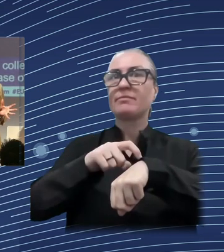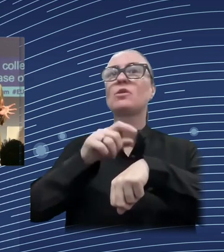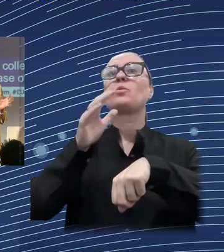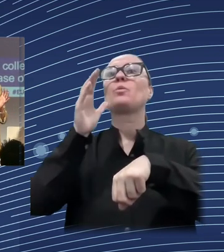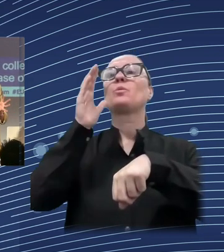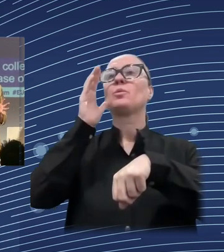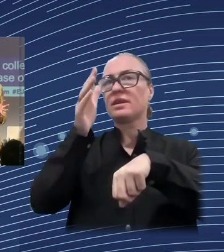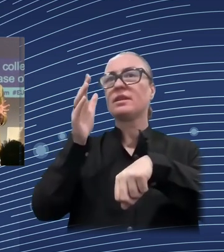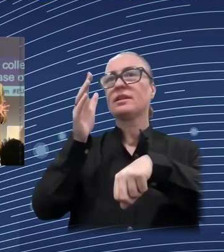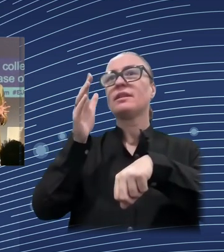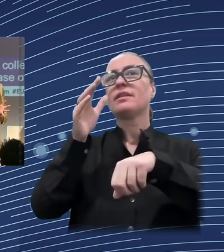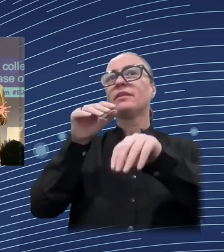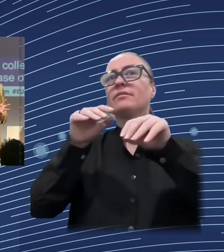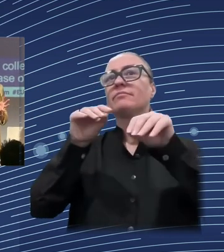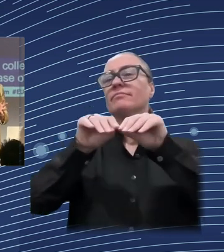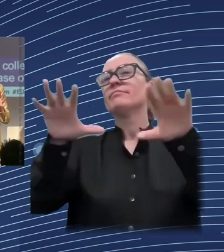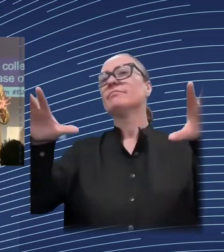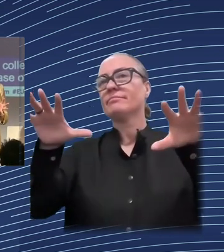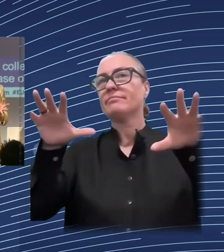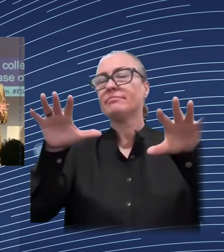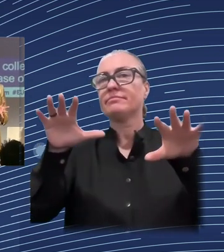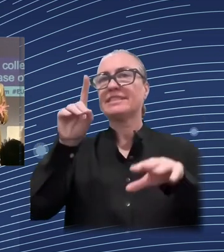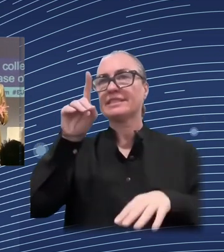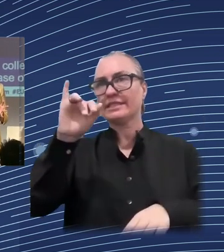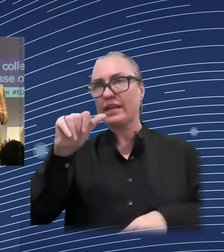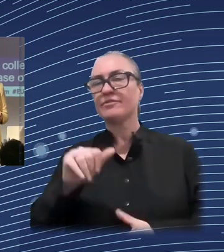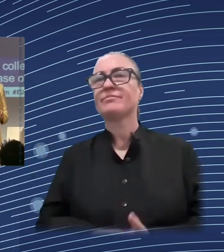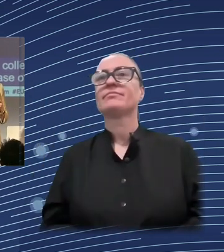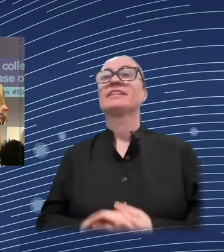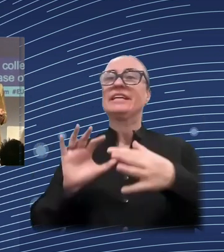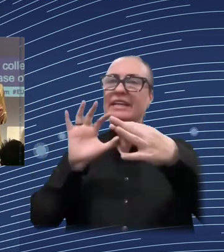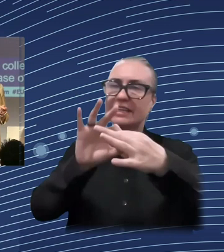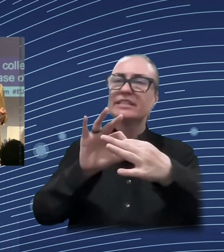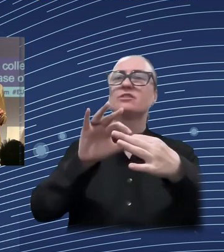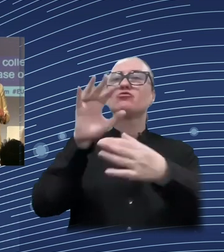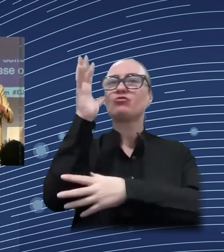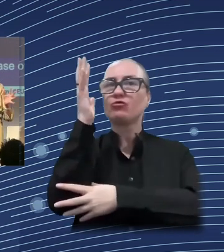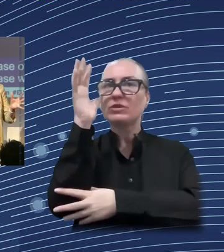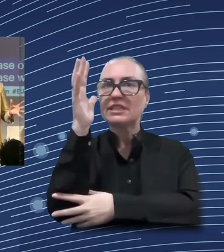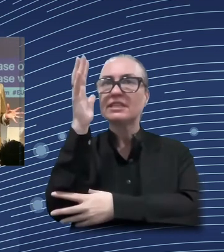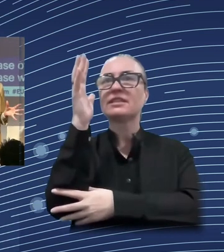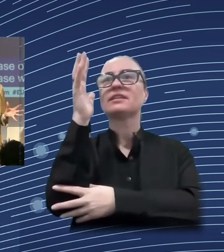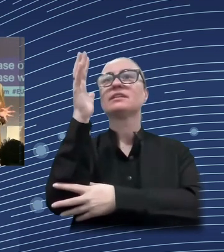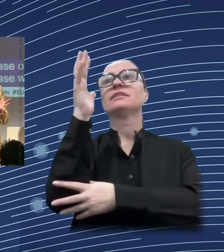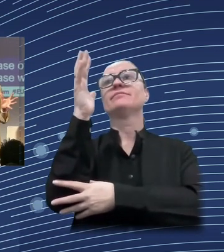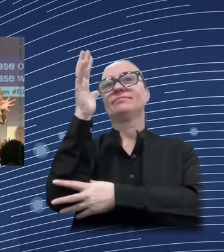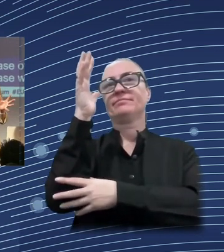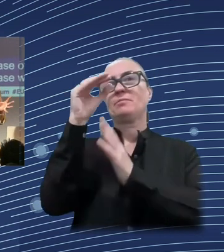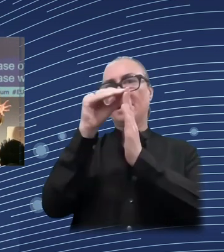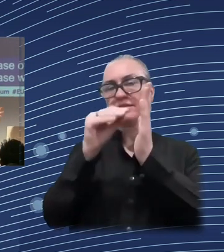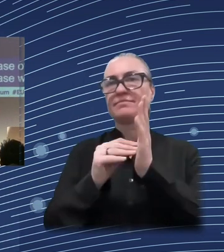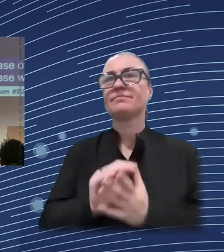And then to use one third of the revenue that that increase would generate and design policies as a suite of